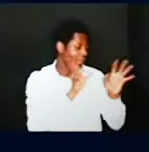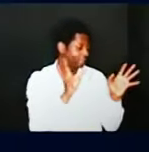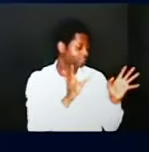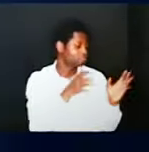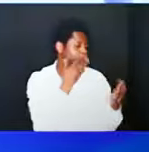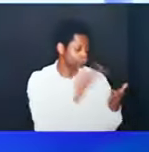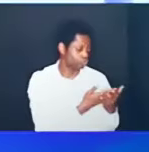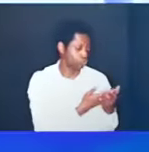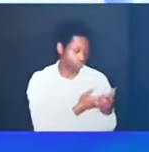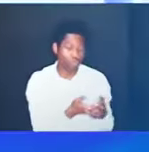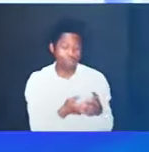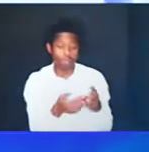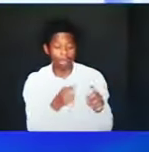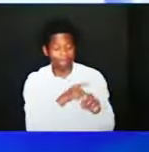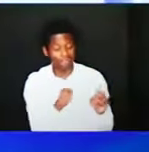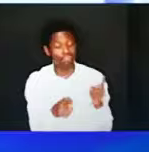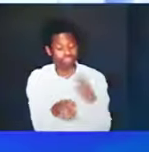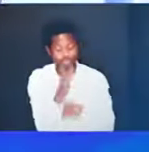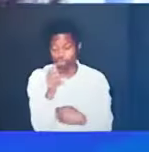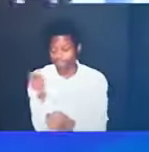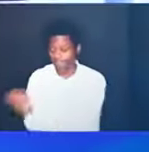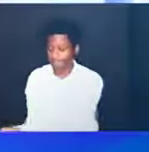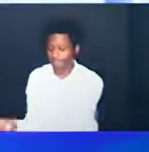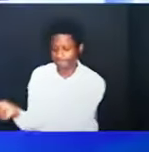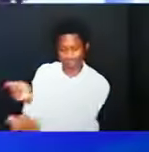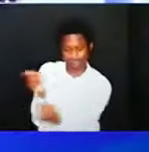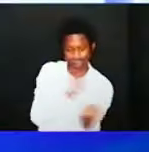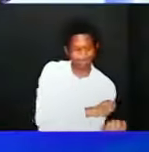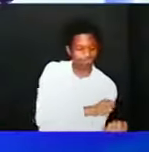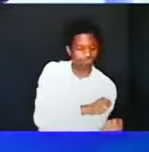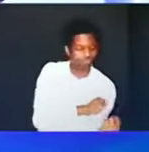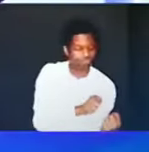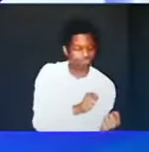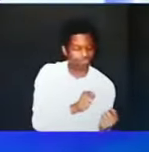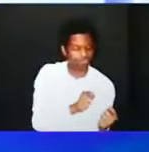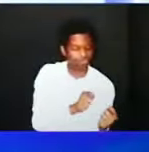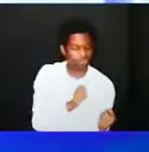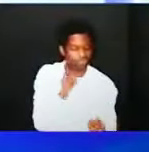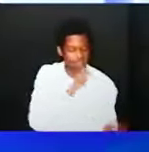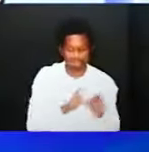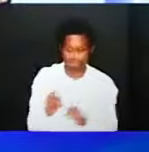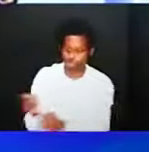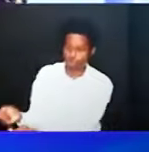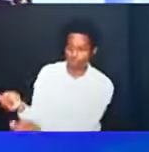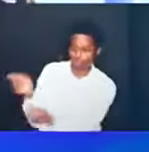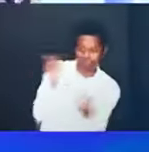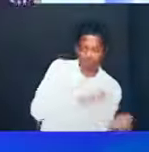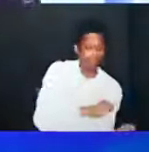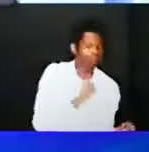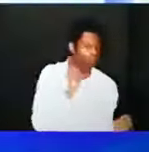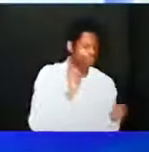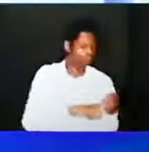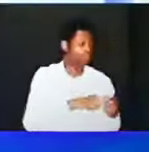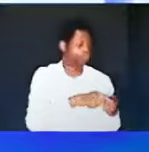see one characteristics of the blessed one our lord and savior is that